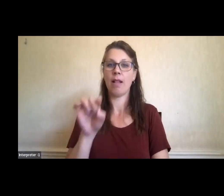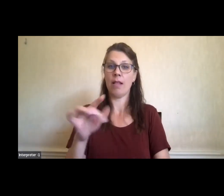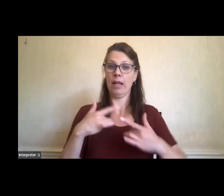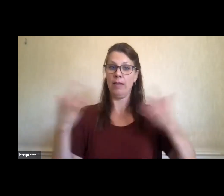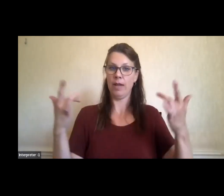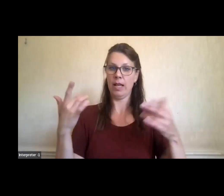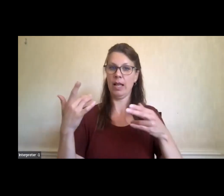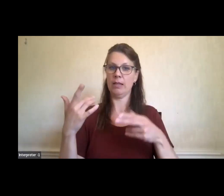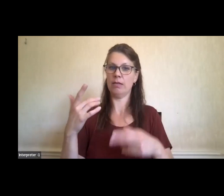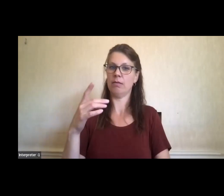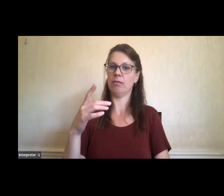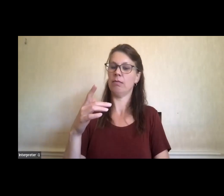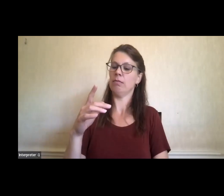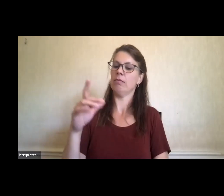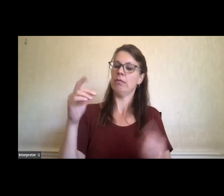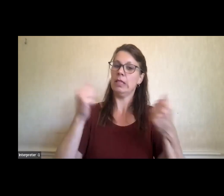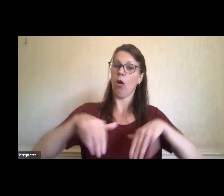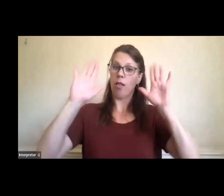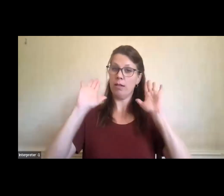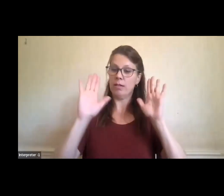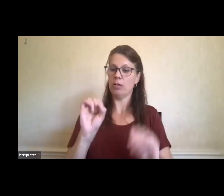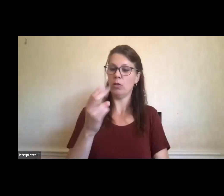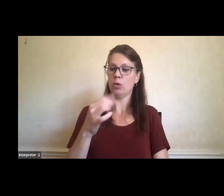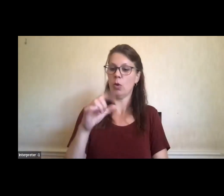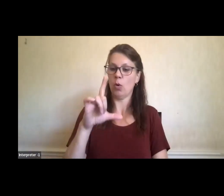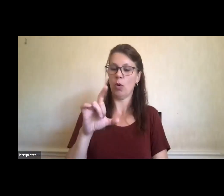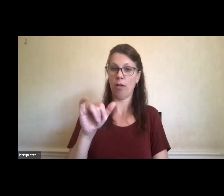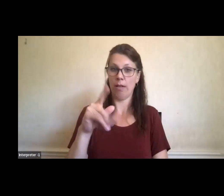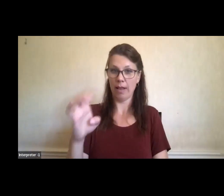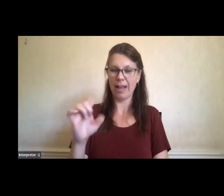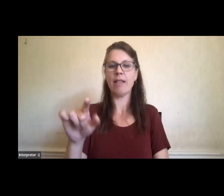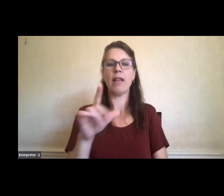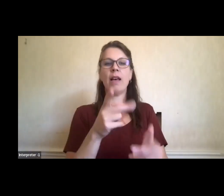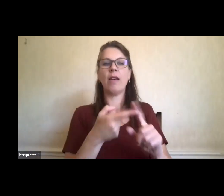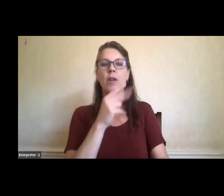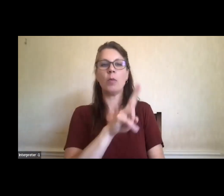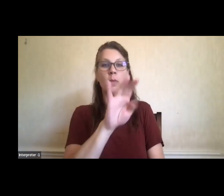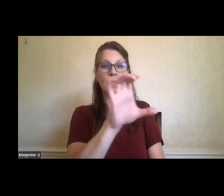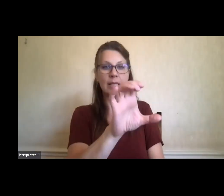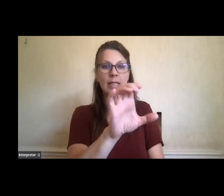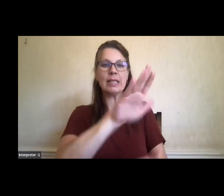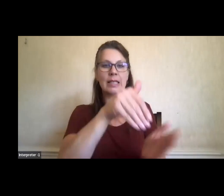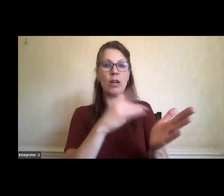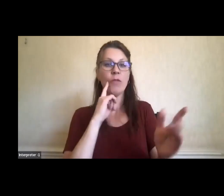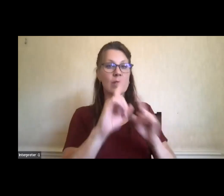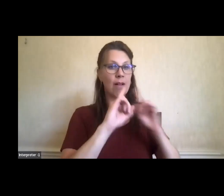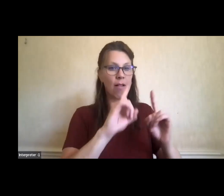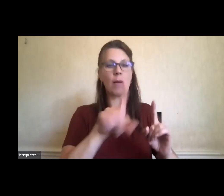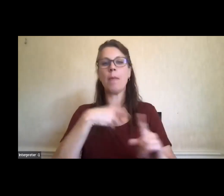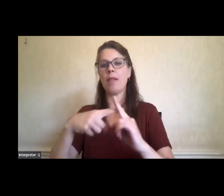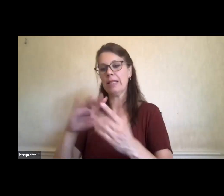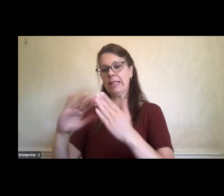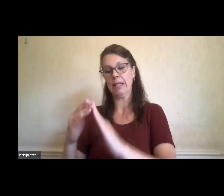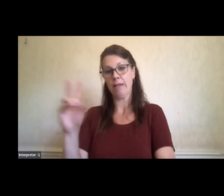Shoreline is a collaboration between the Simon Fraser University Centre for Dialogue and also the City of Vancouver.